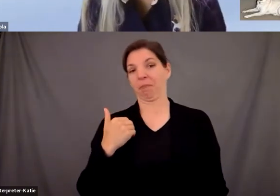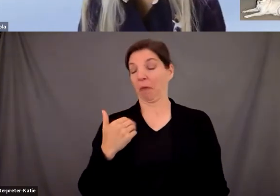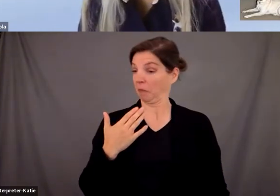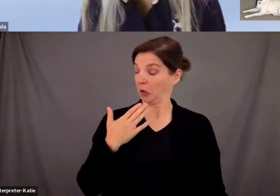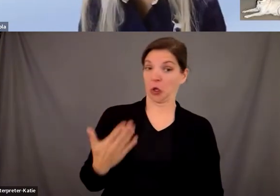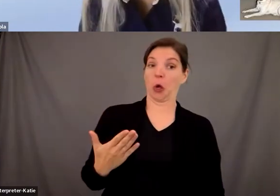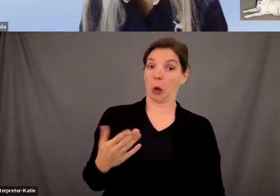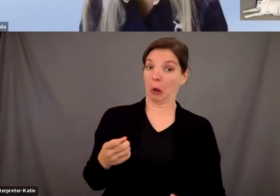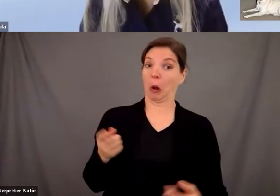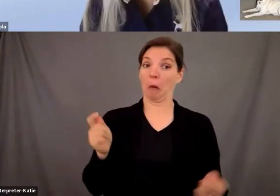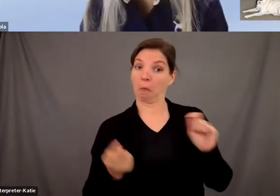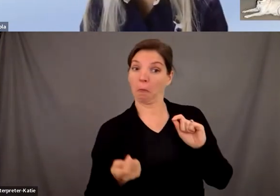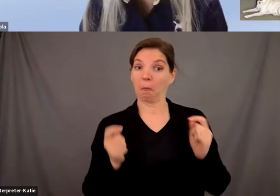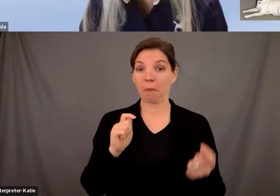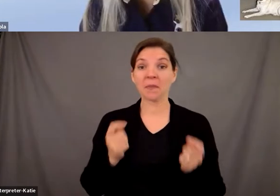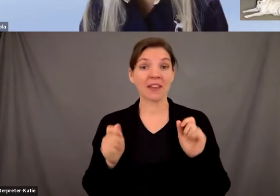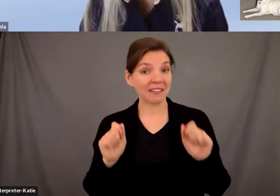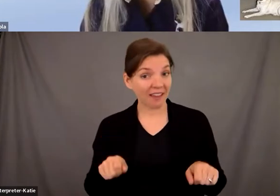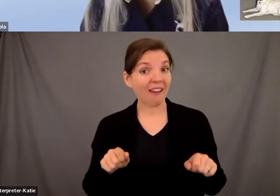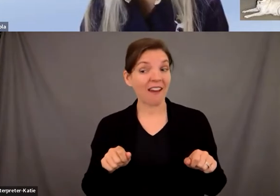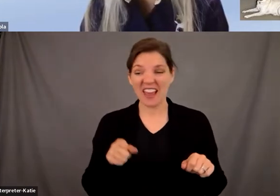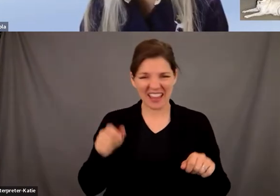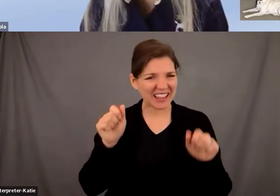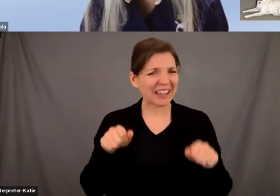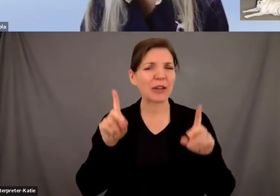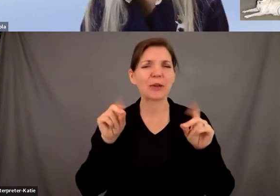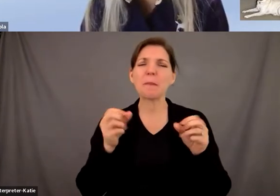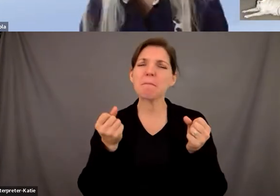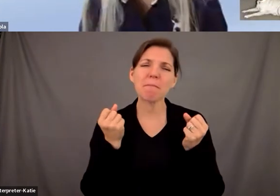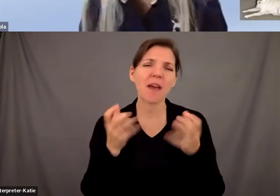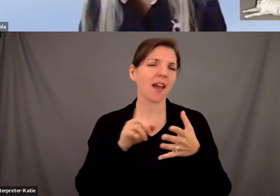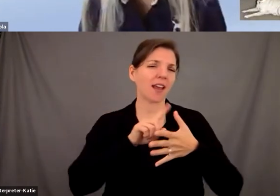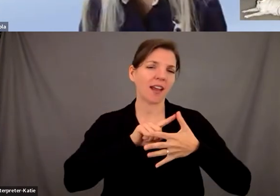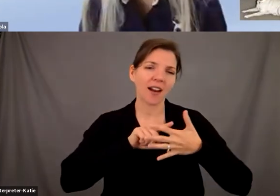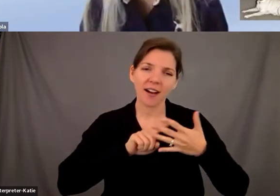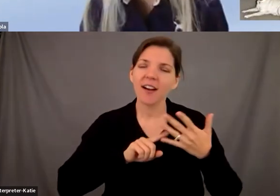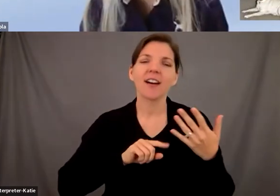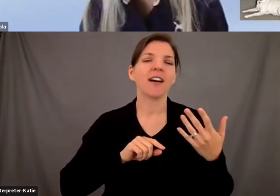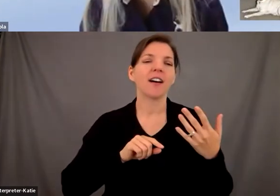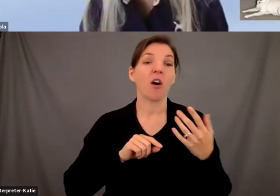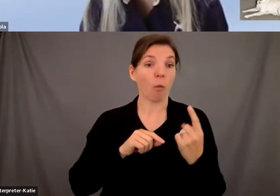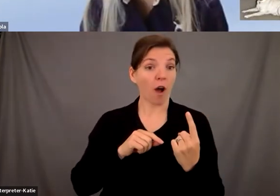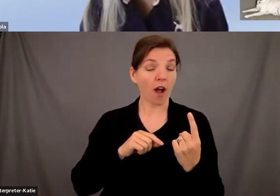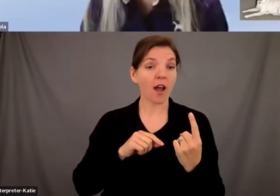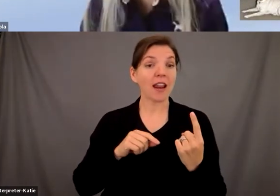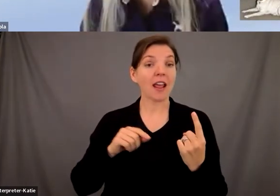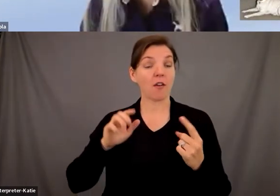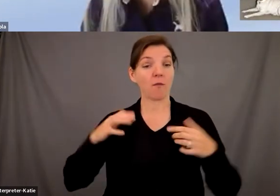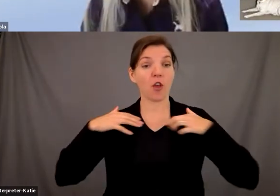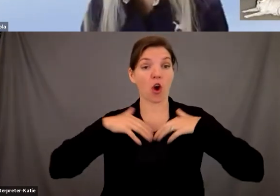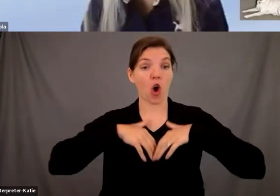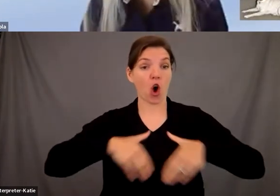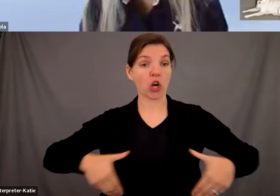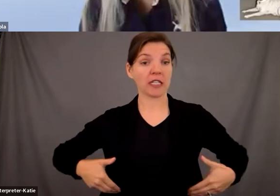capabilities and and tasks that he's trained to for perform and one of them is to obviously guide when the harness comes through